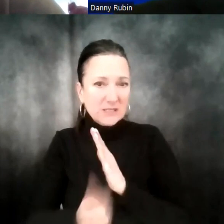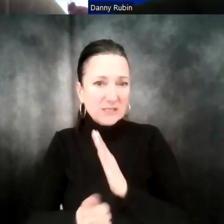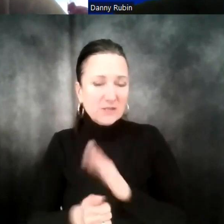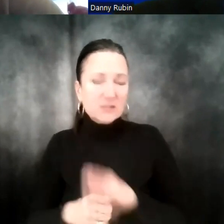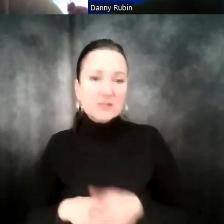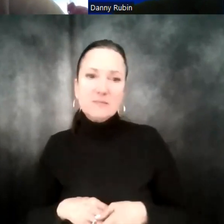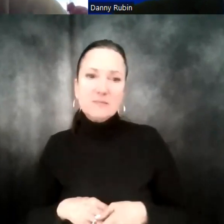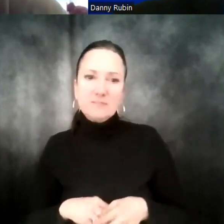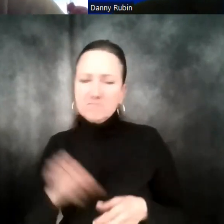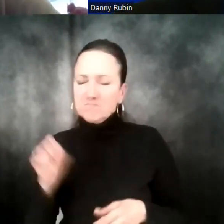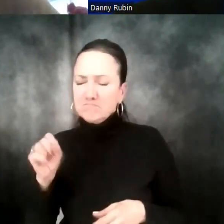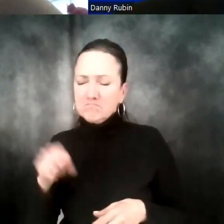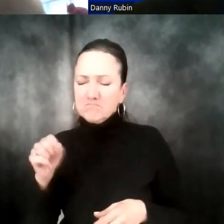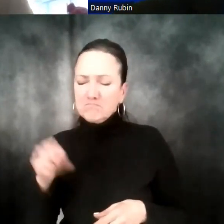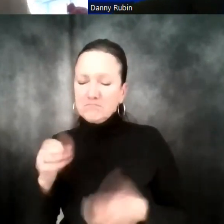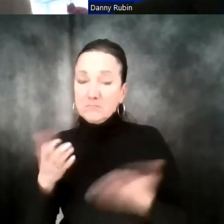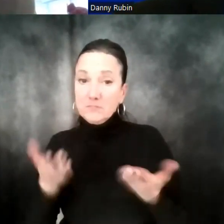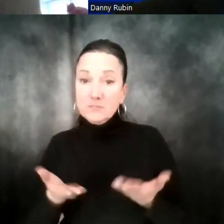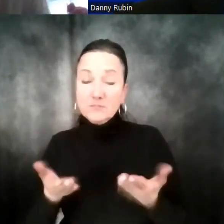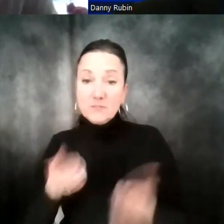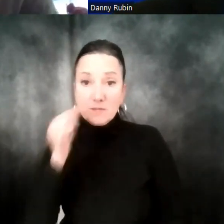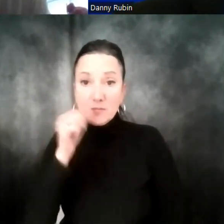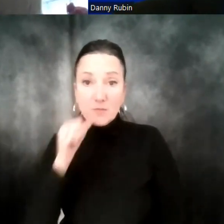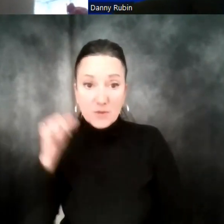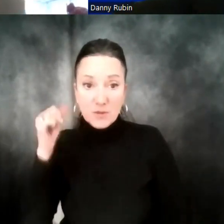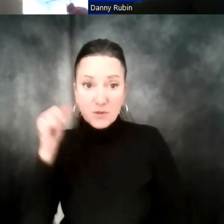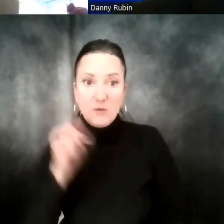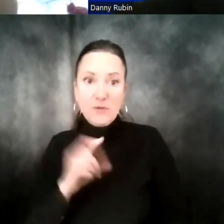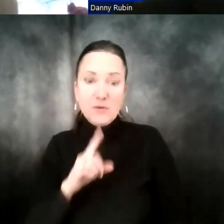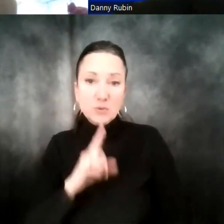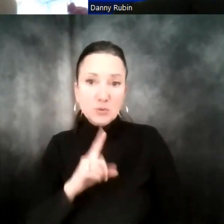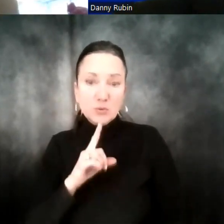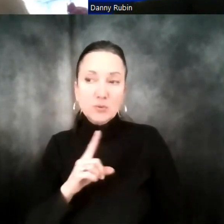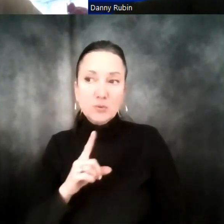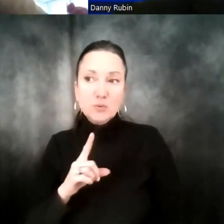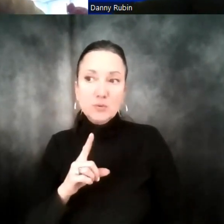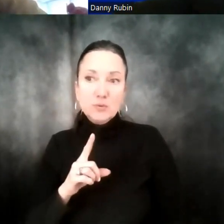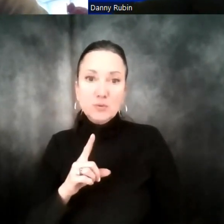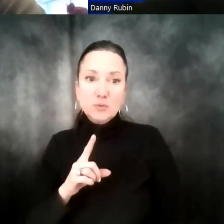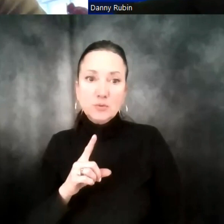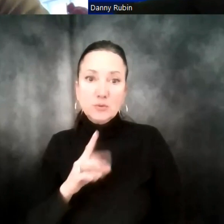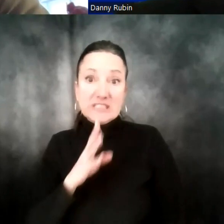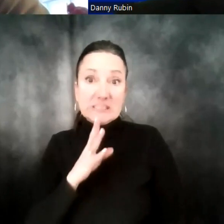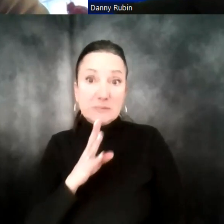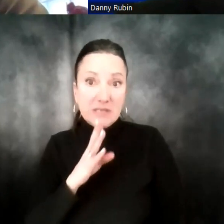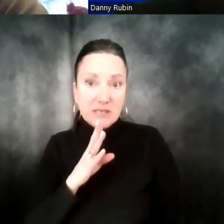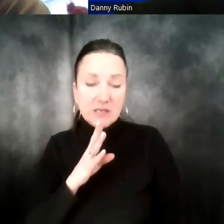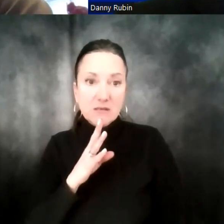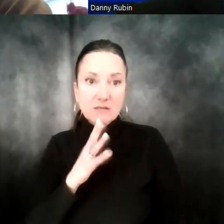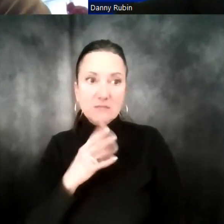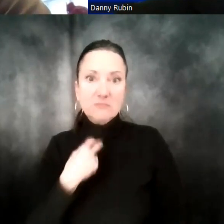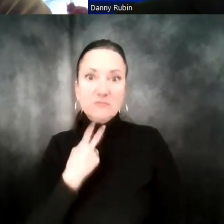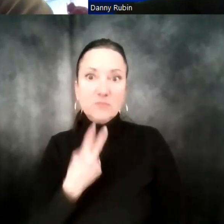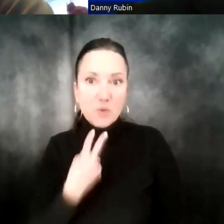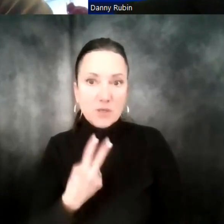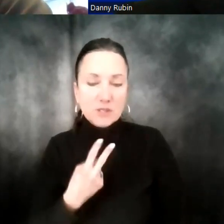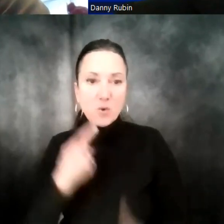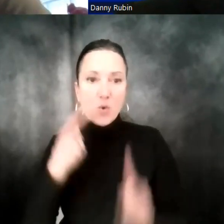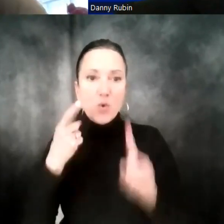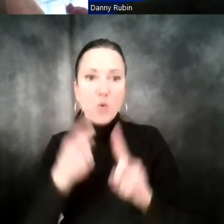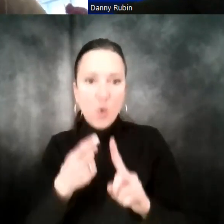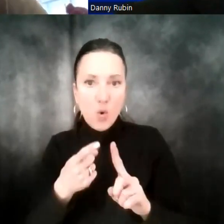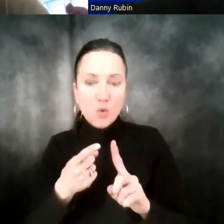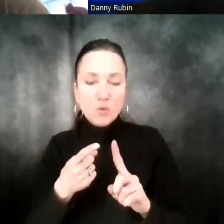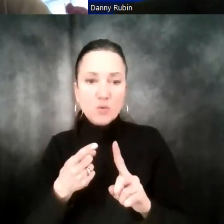Absolutely. So here at Amazon, and this is also true in the way that we speak internally as well, trying to, the goal here is always